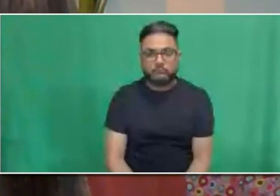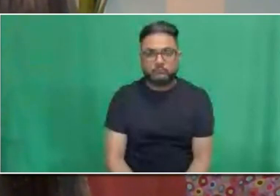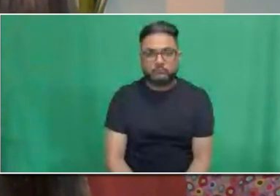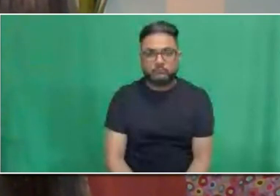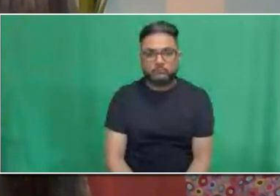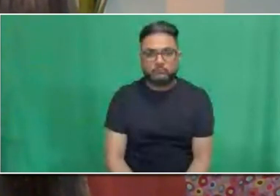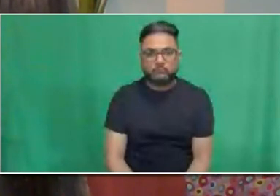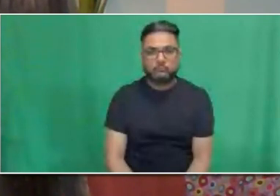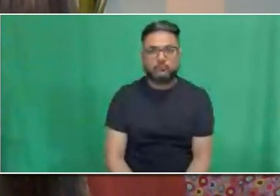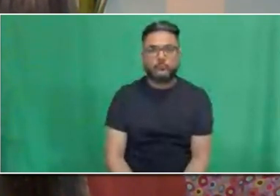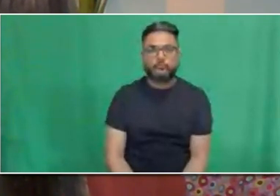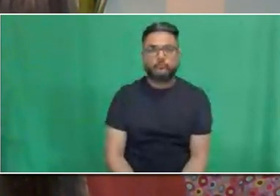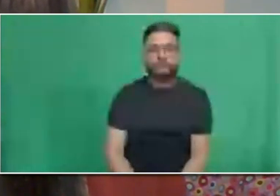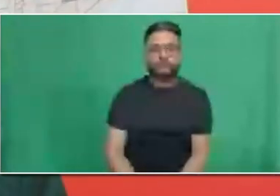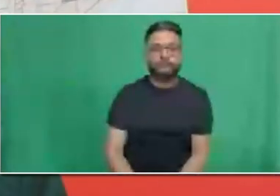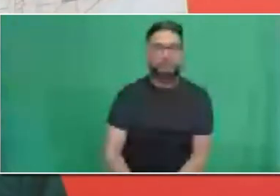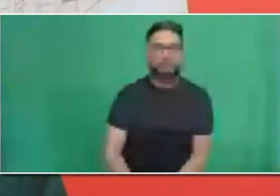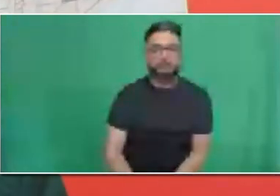Thank you, Marika.